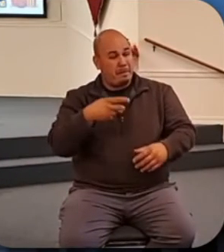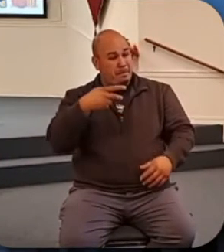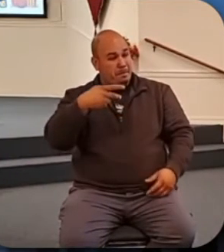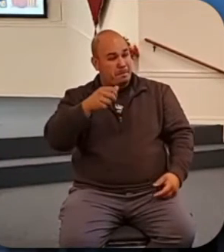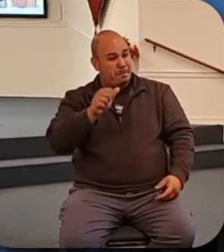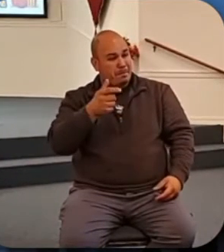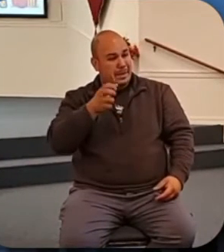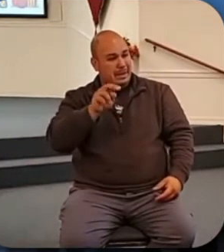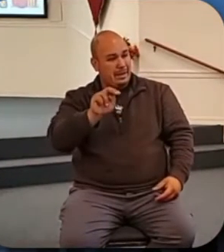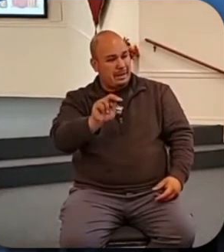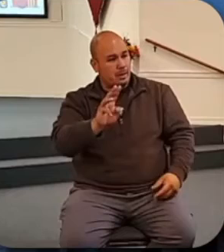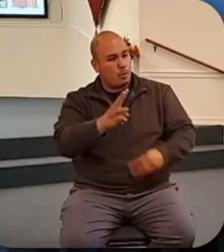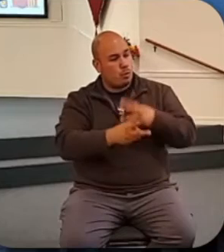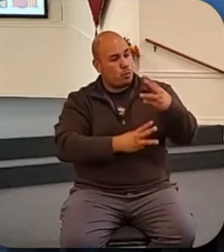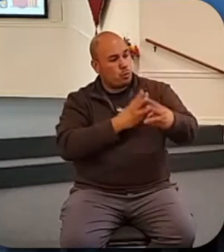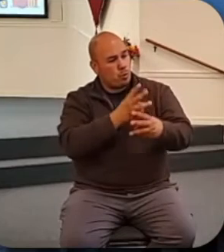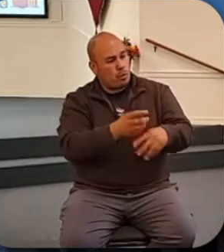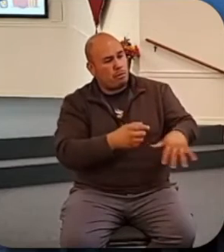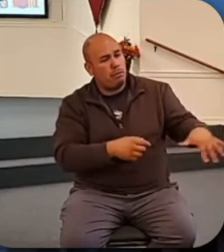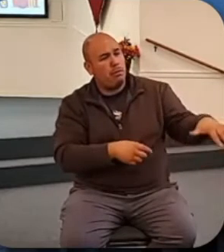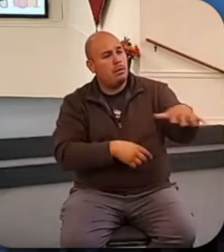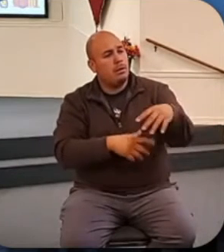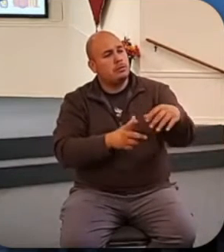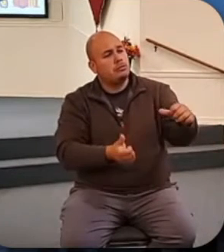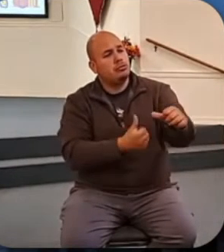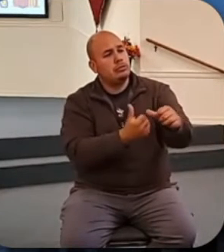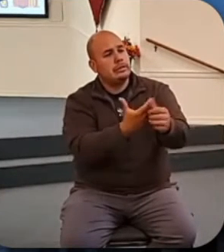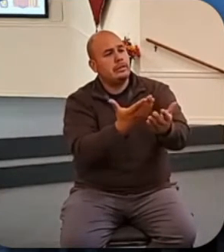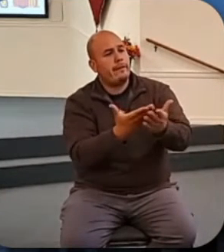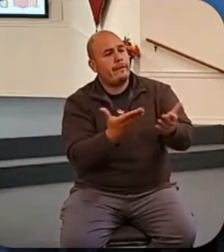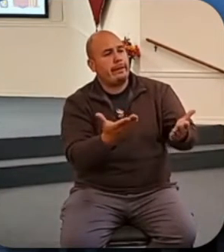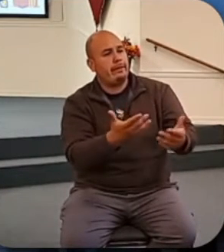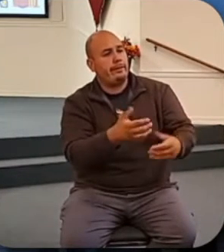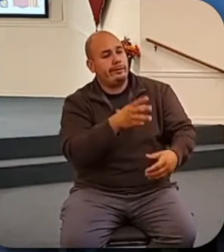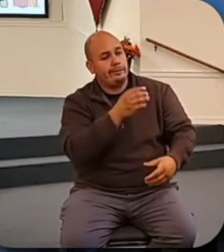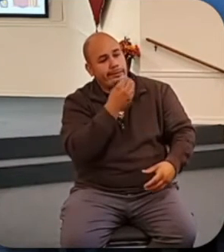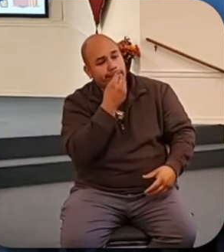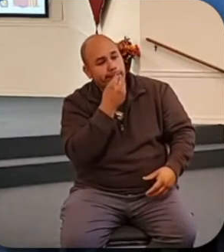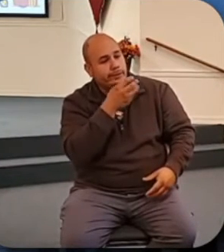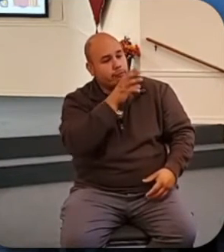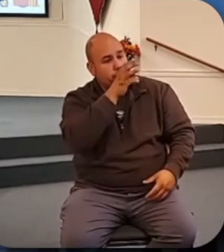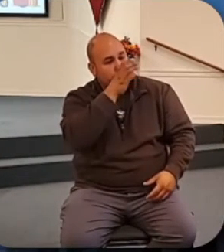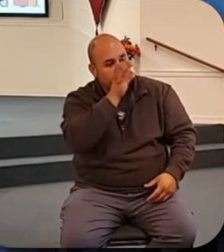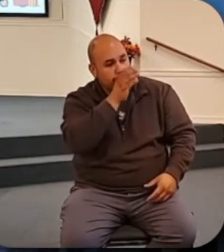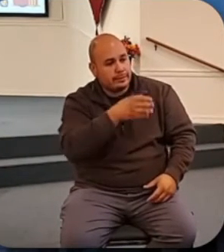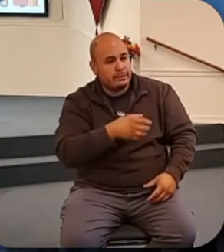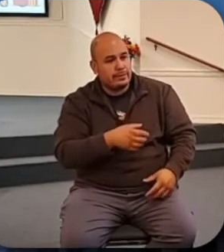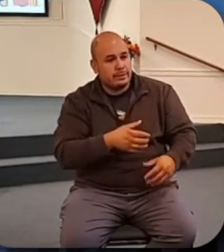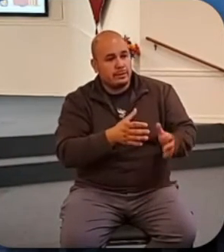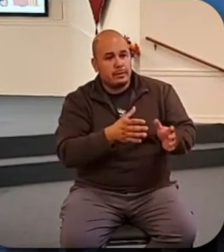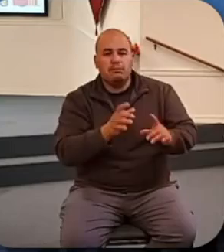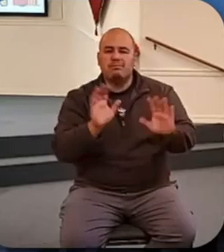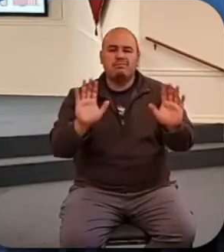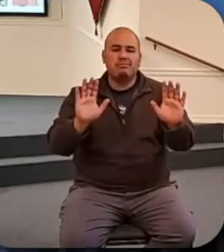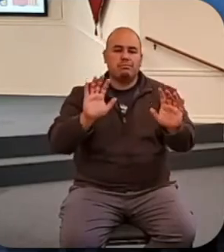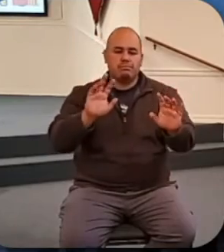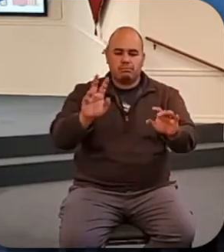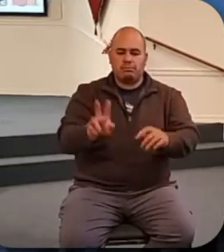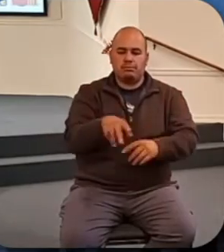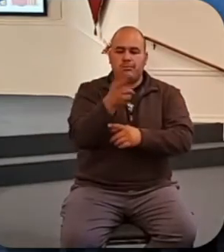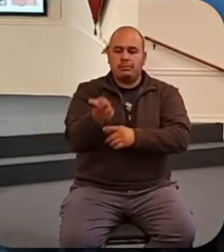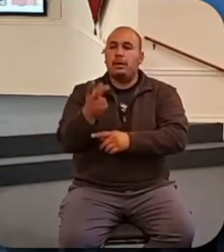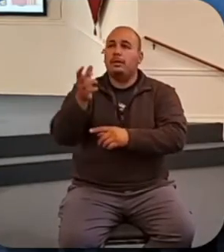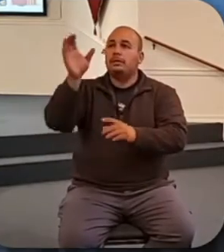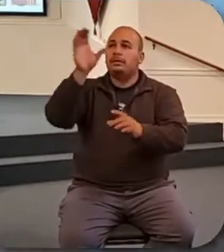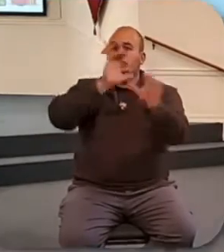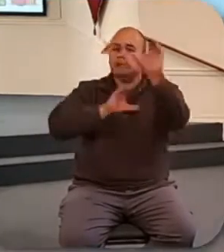and your Father knows that you need them. But seek his kingdom and these things will be given to you as well.